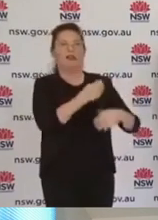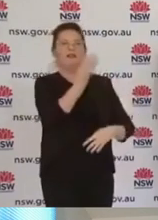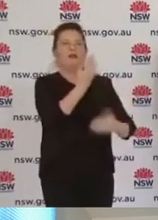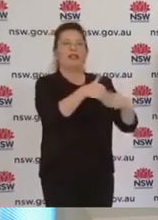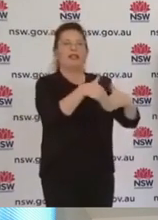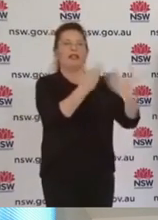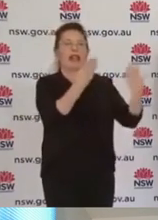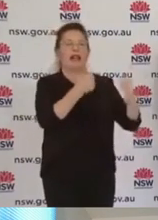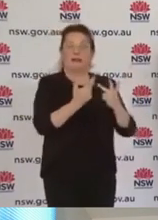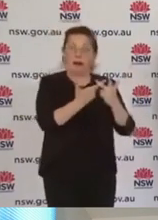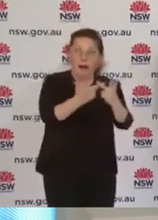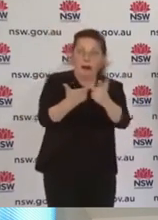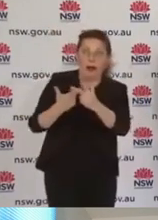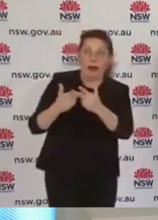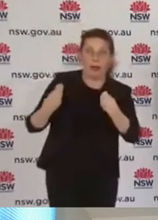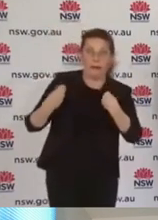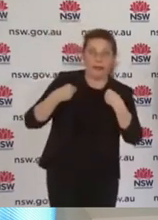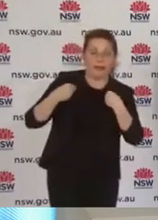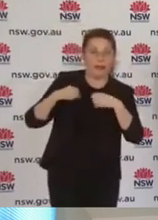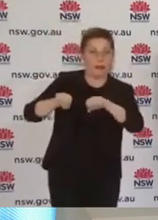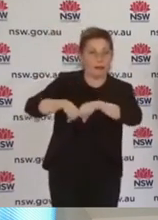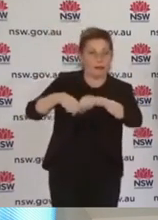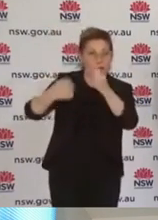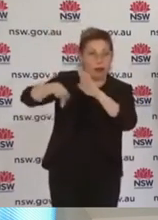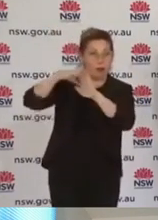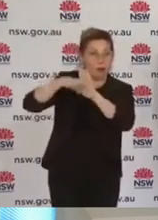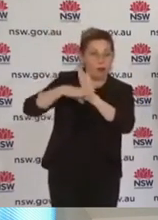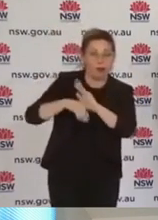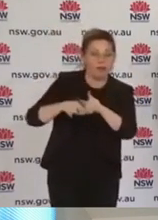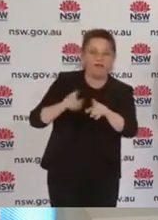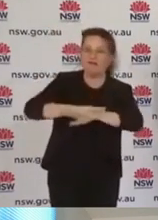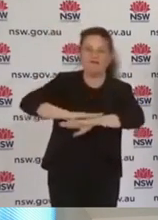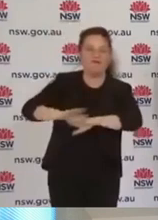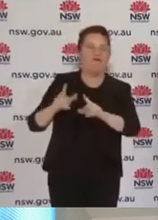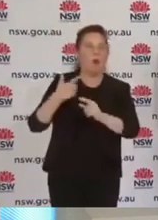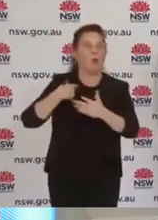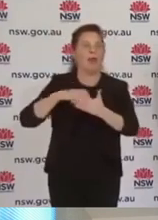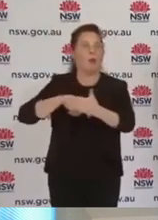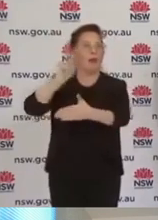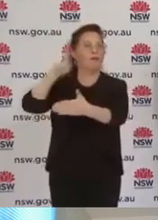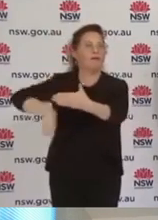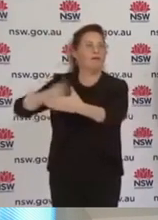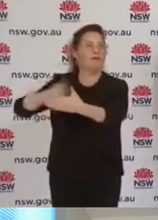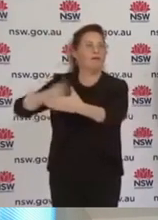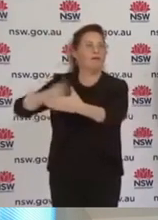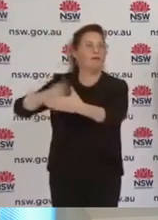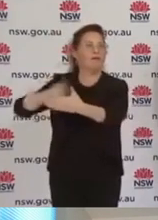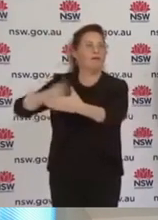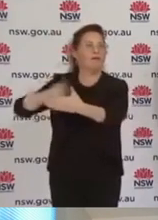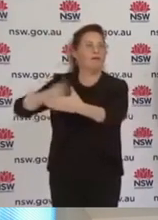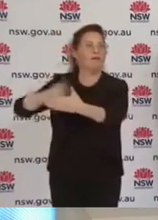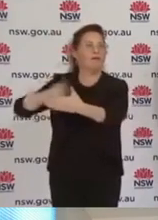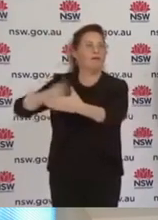The permit system is essential in terms of protecting regional New South Wales, and I would ask.